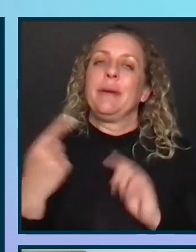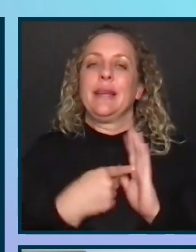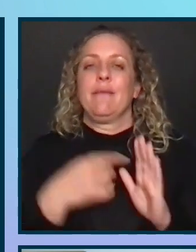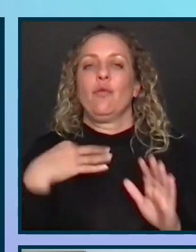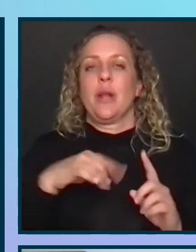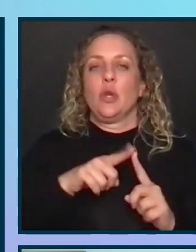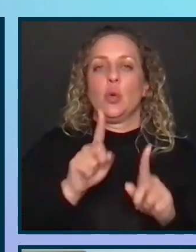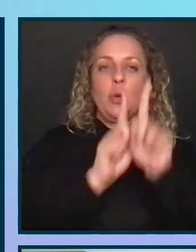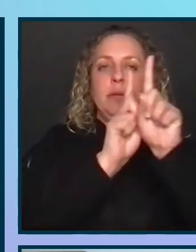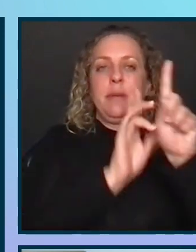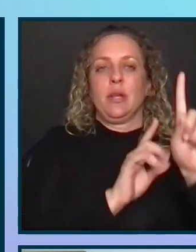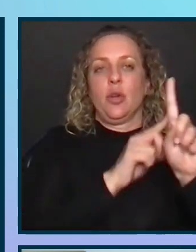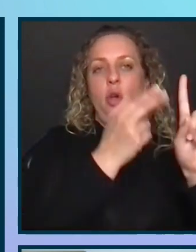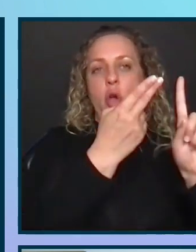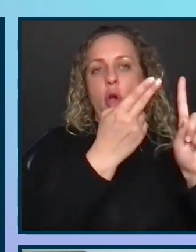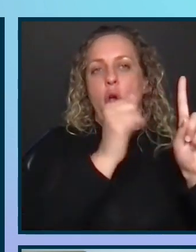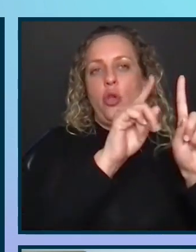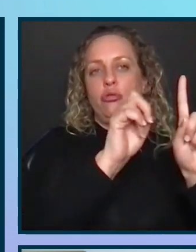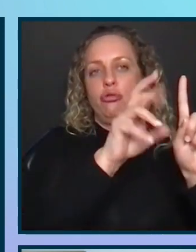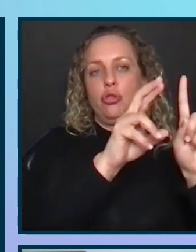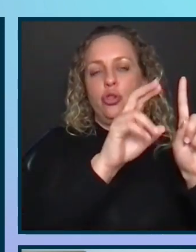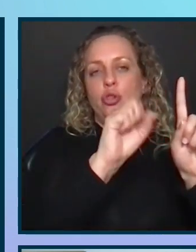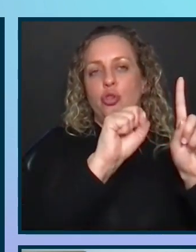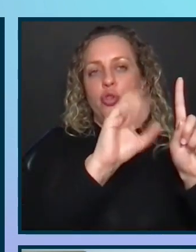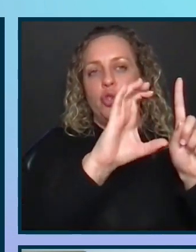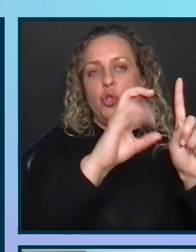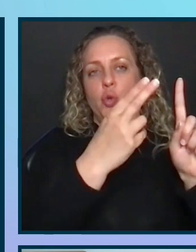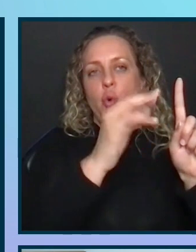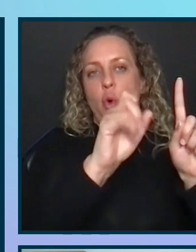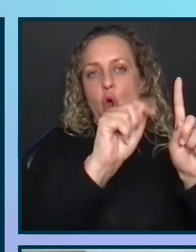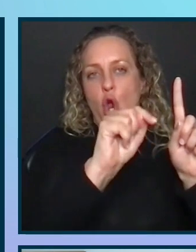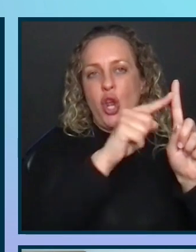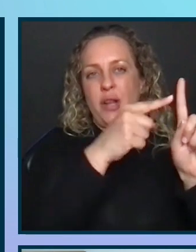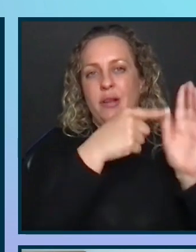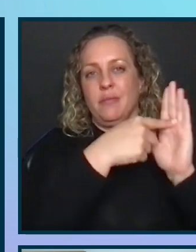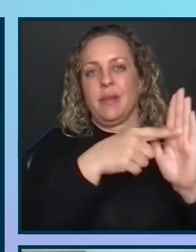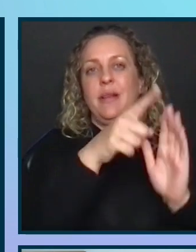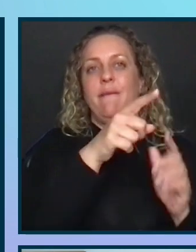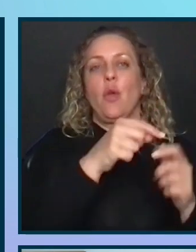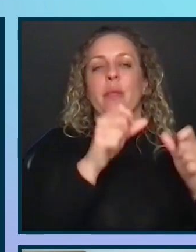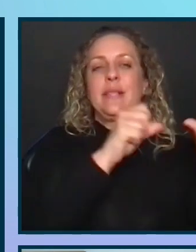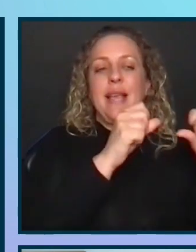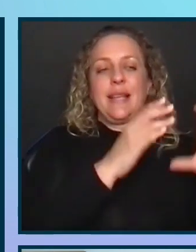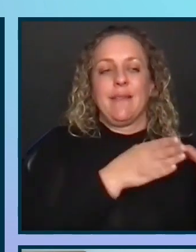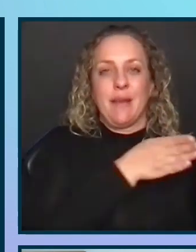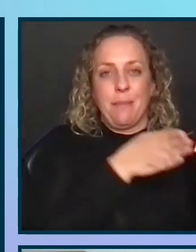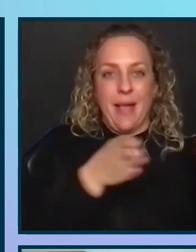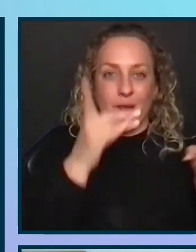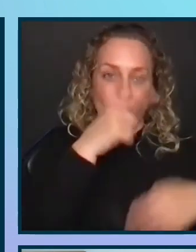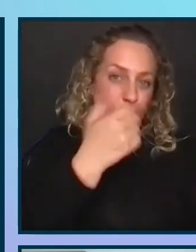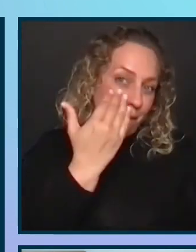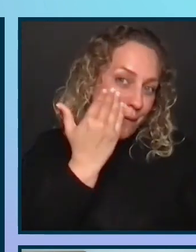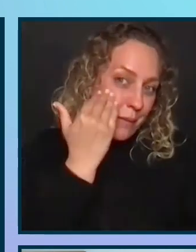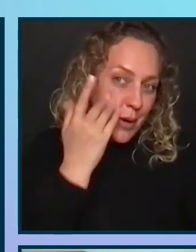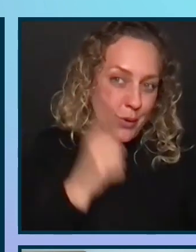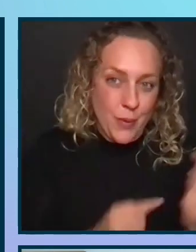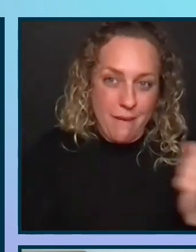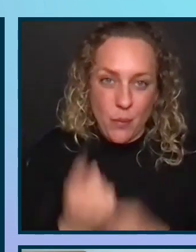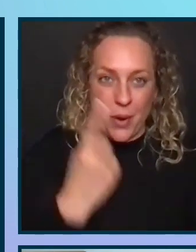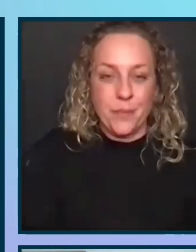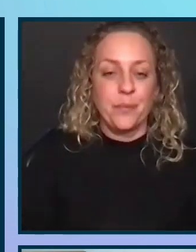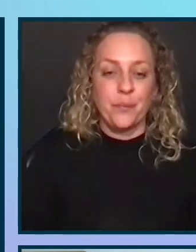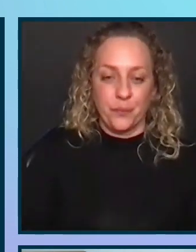his mentor, Walter Schuhart. And Schuhart based this model on the scientific method, so it might look a little familiar to everyone.